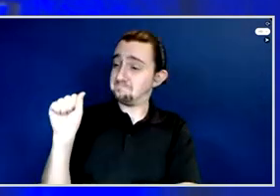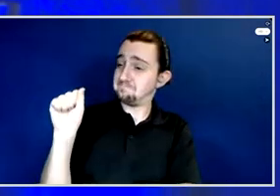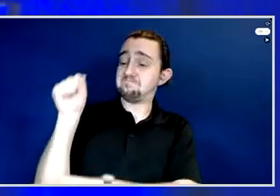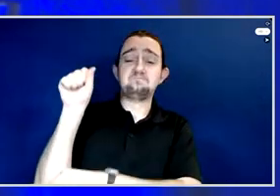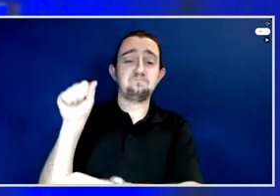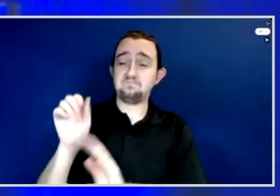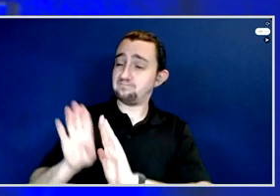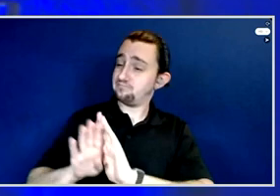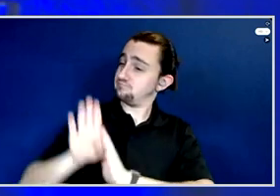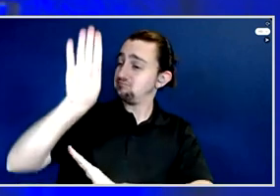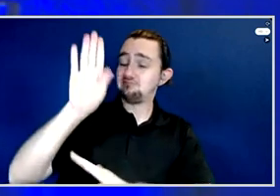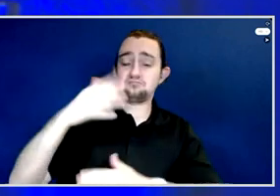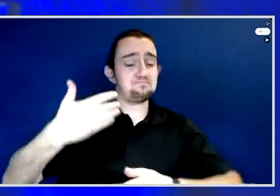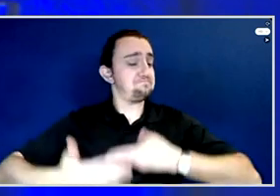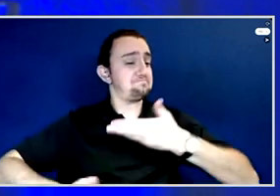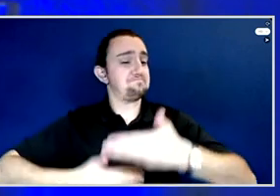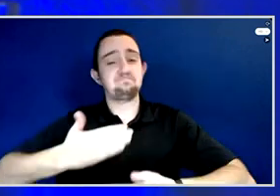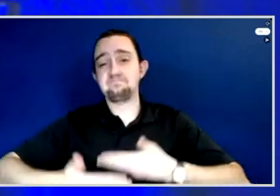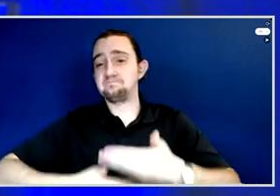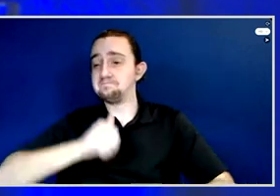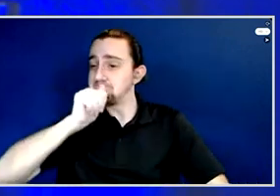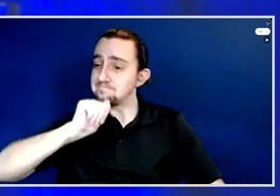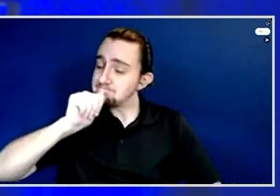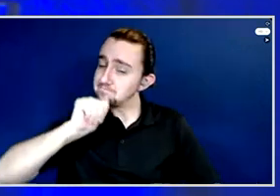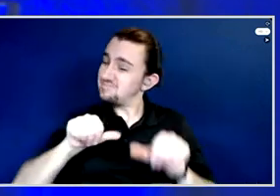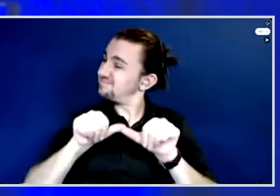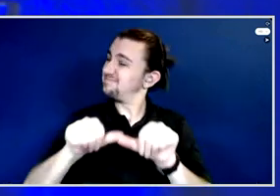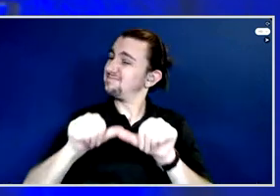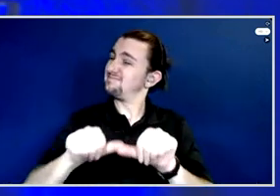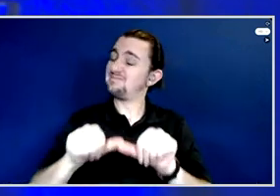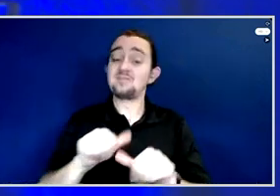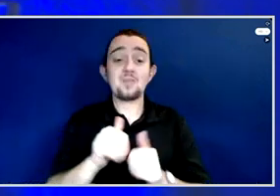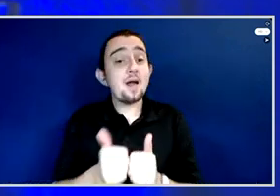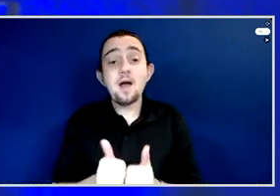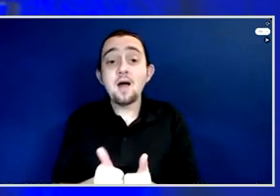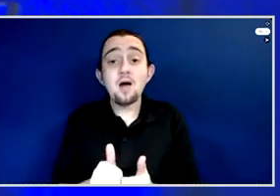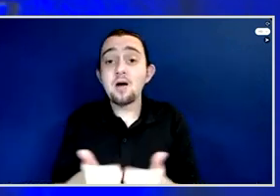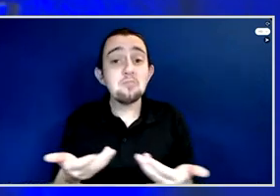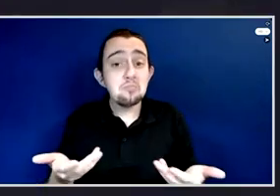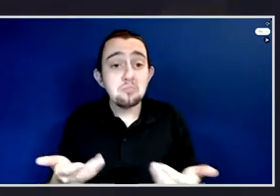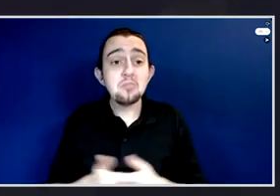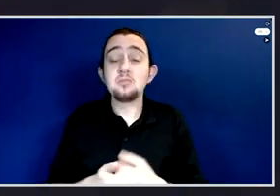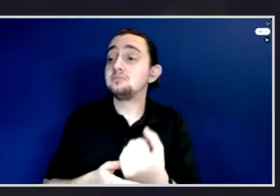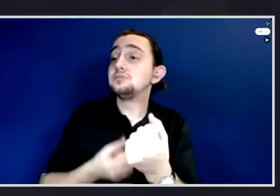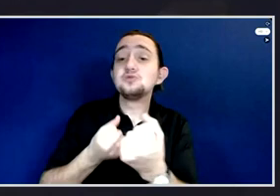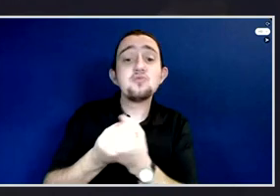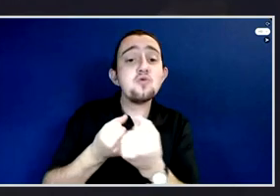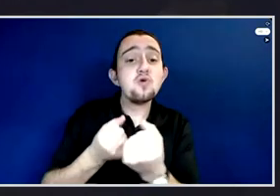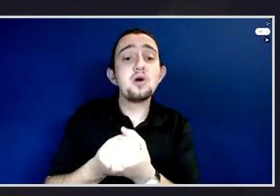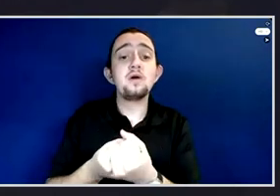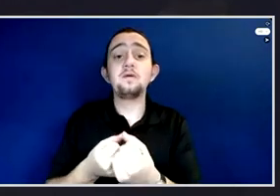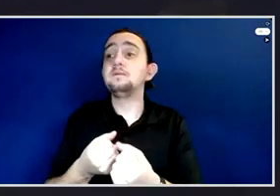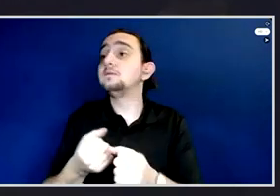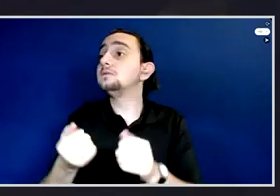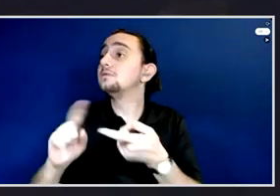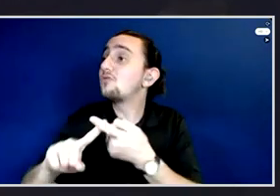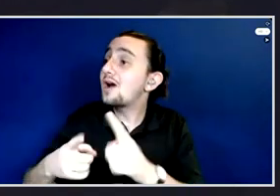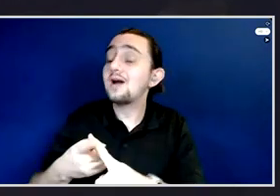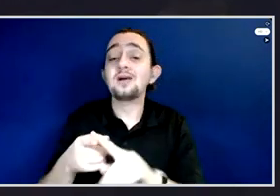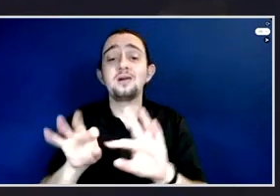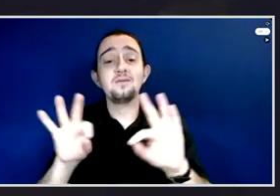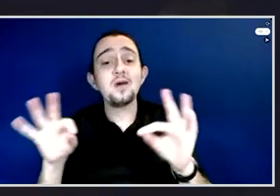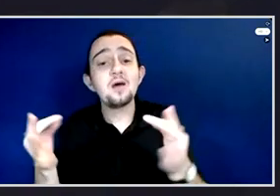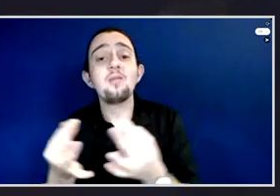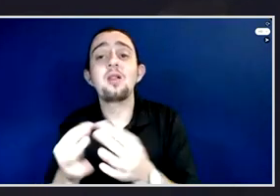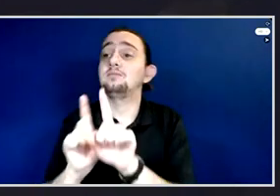on. Maybe it was a supportive note, voice, something. And I